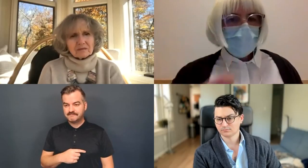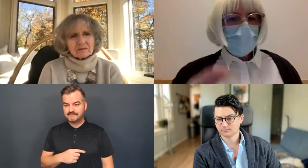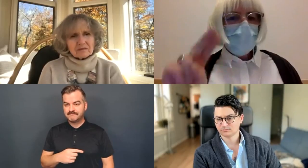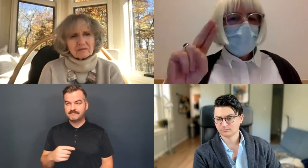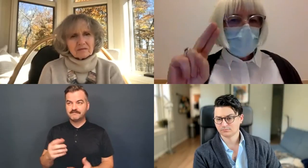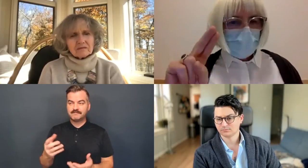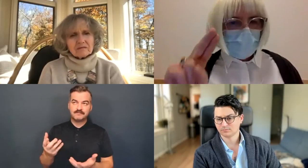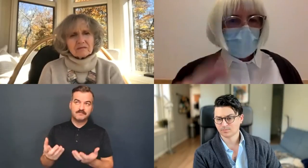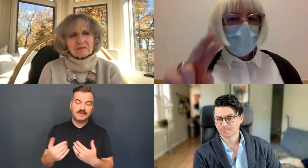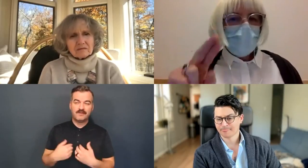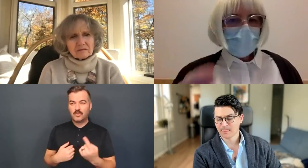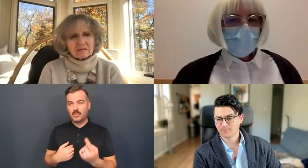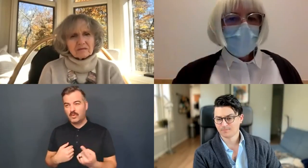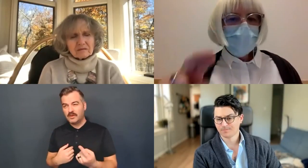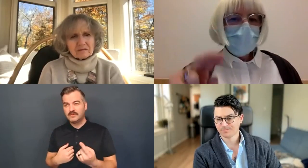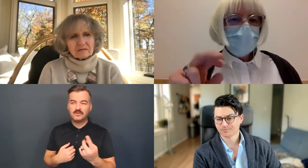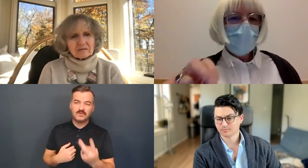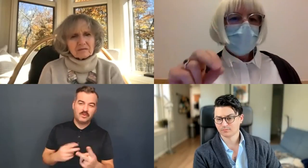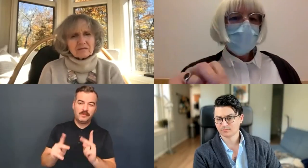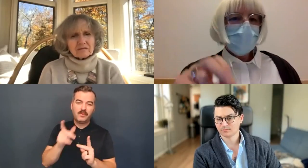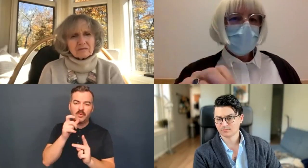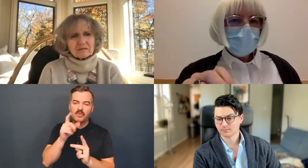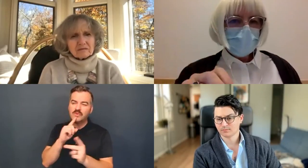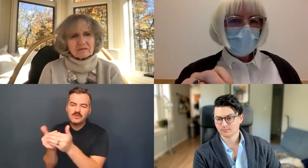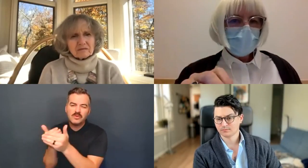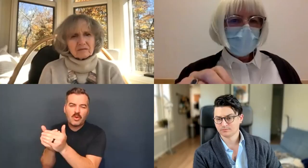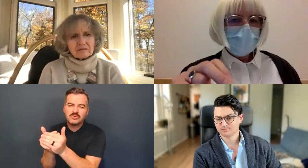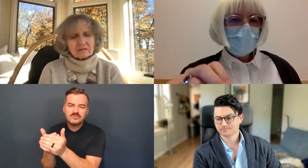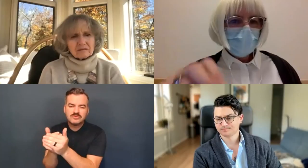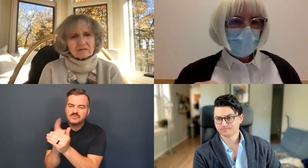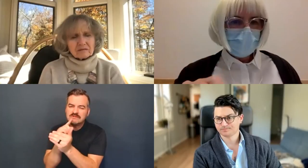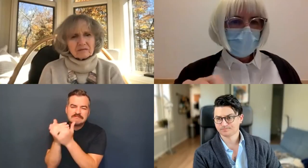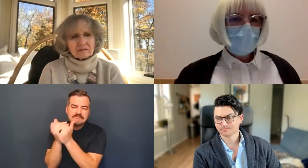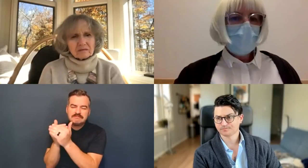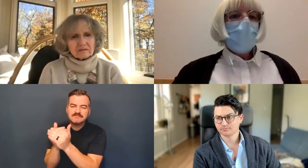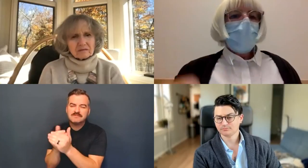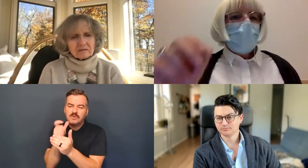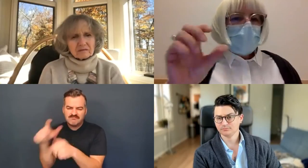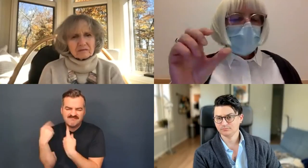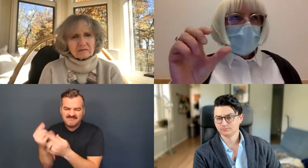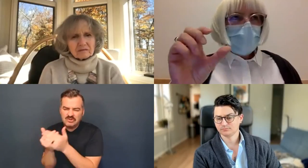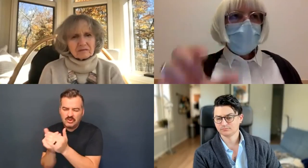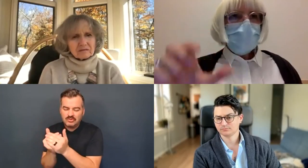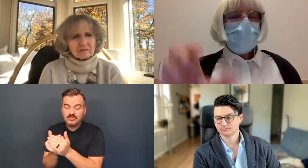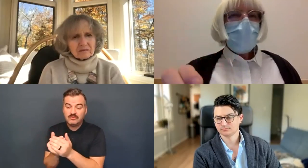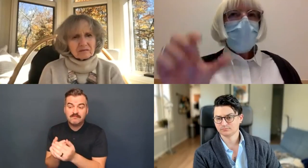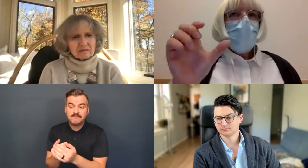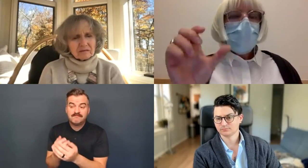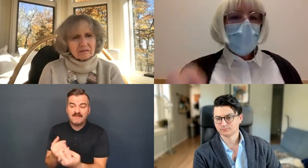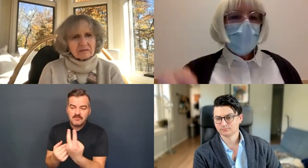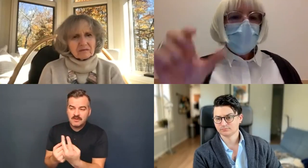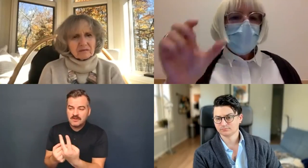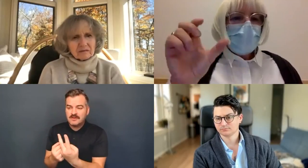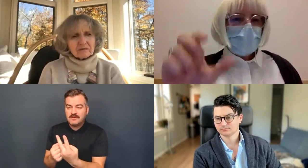one or two people who are closest to a person with disabilities in their life with the same